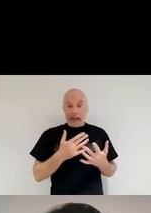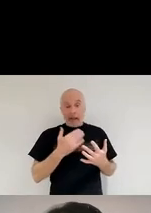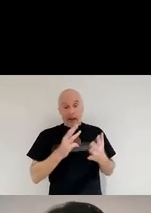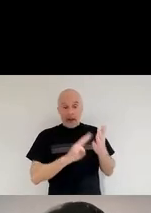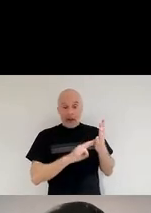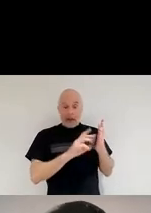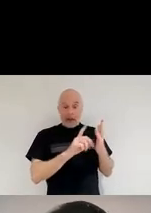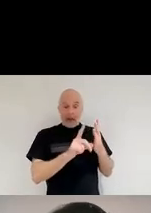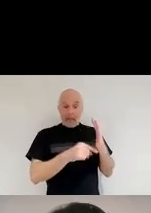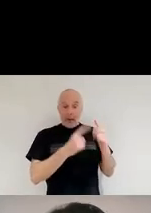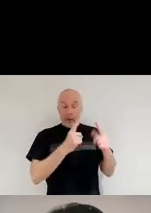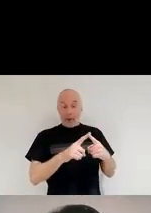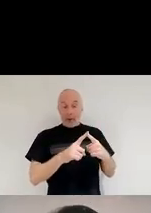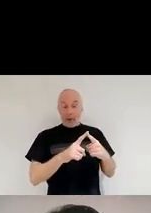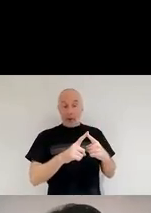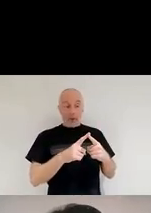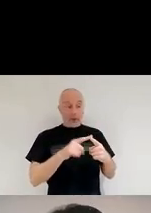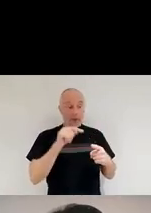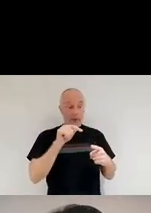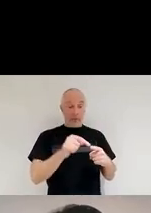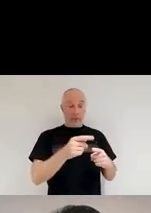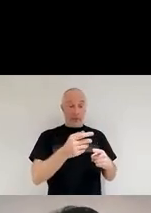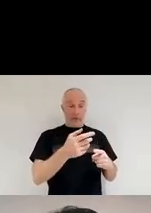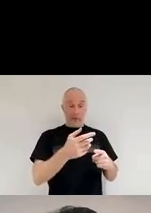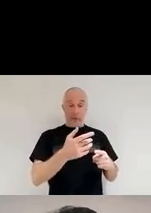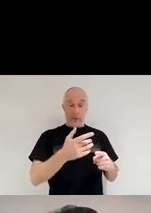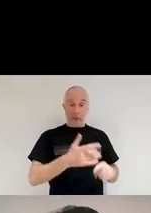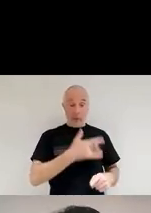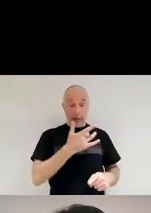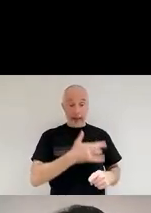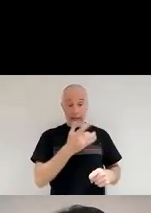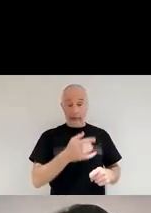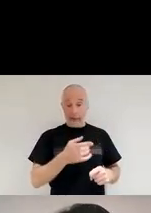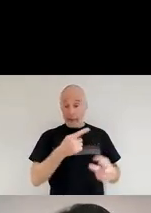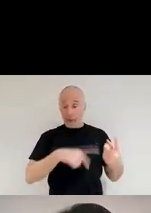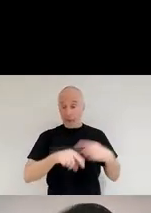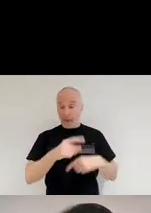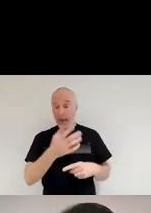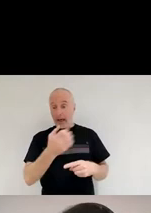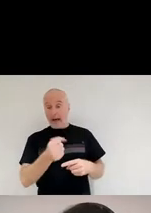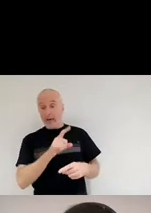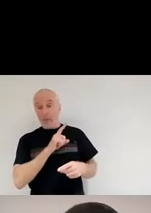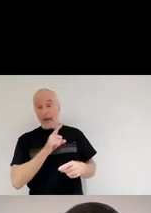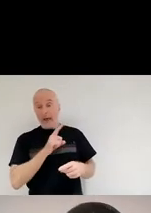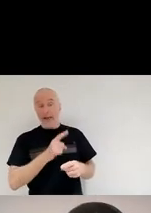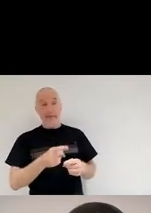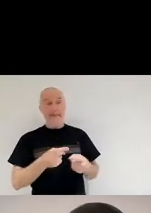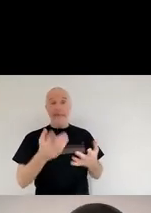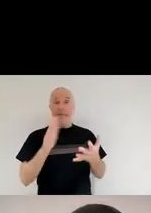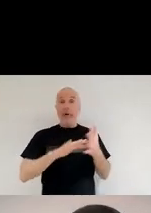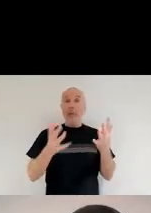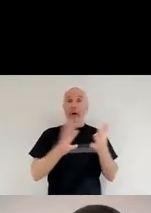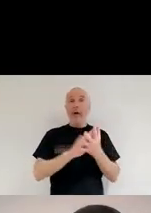stars of the planets, all the life. We only have that because we have dust in the universe.